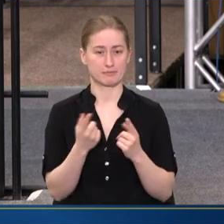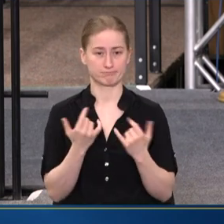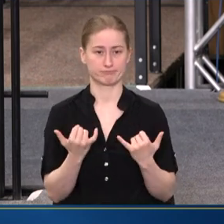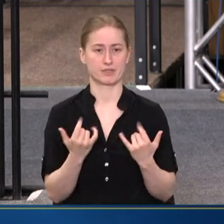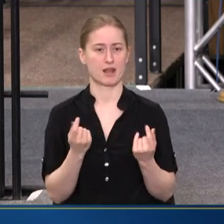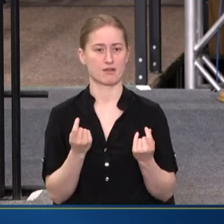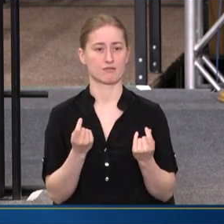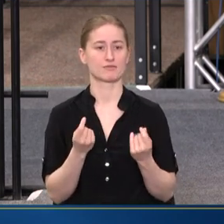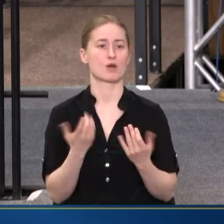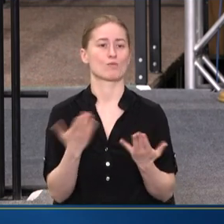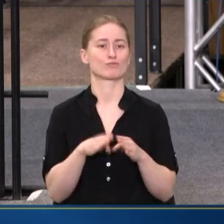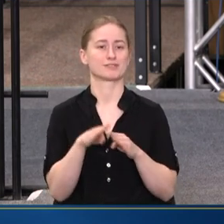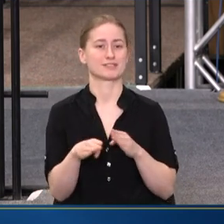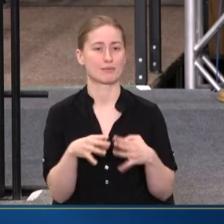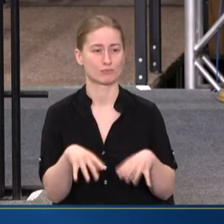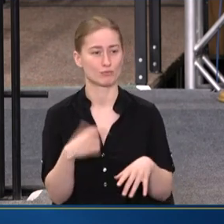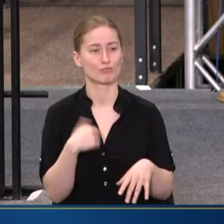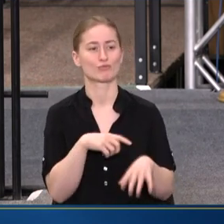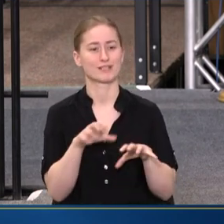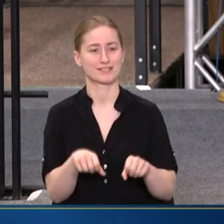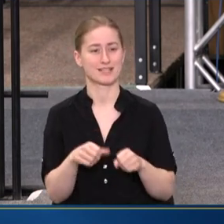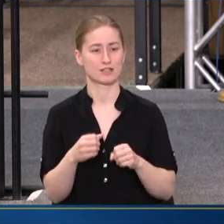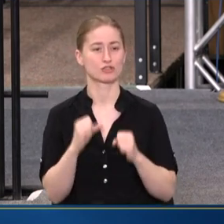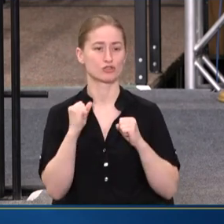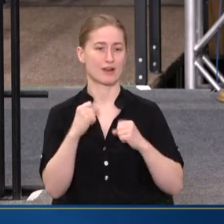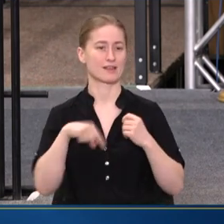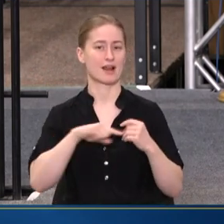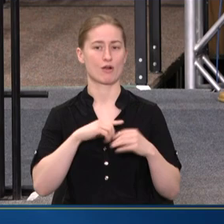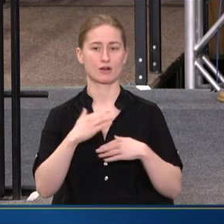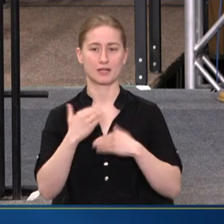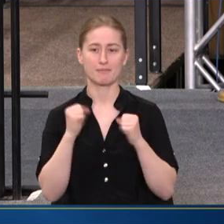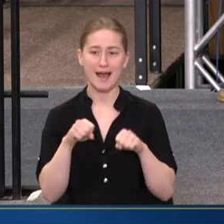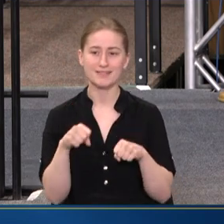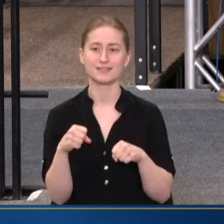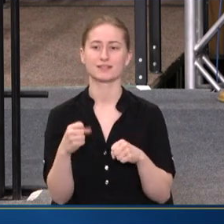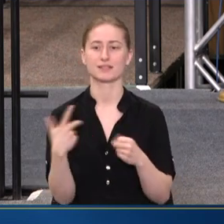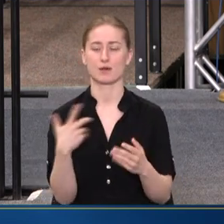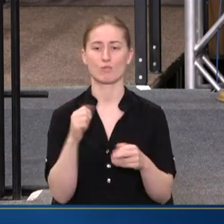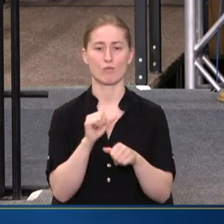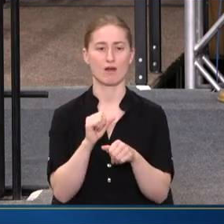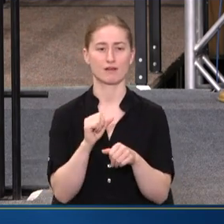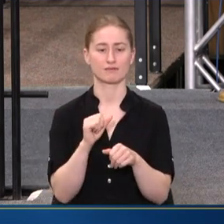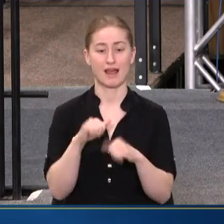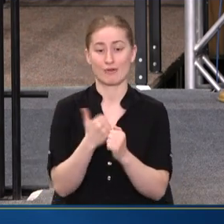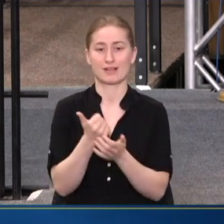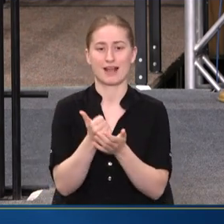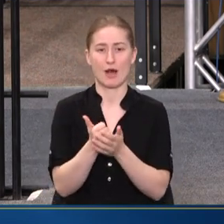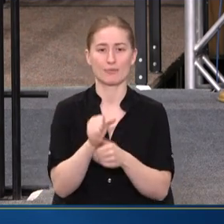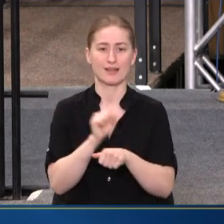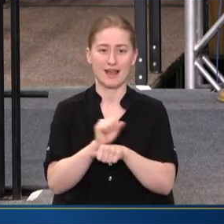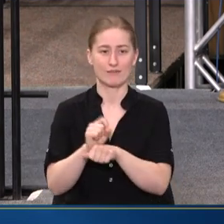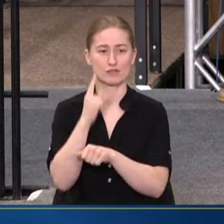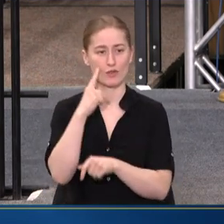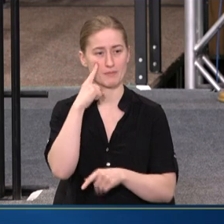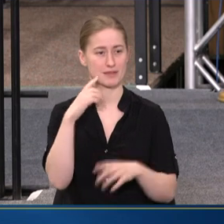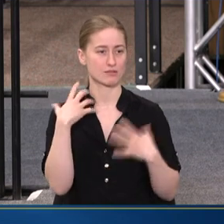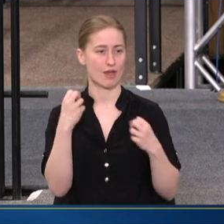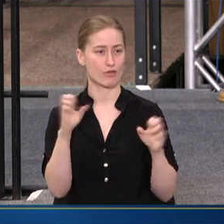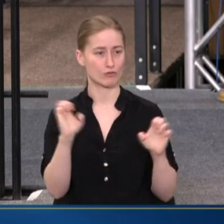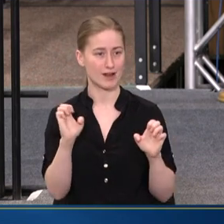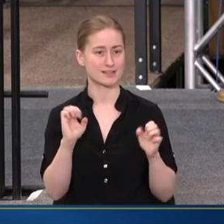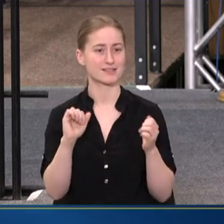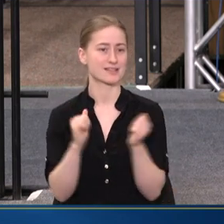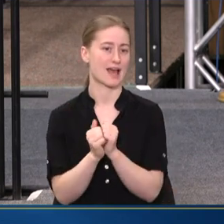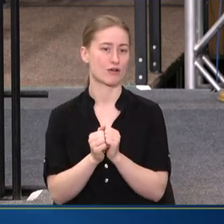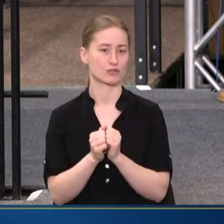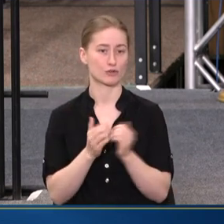TO STRENGTHEN OUR SYSTEM CAPACITY, WHAT IMPACT IT WILL HAVE ON OUR EFFORTS TO MANAGE THE MENTAL HEALTH CRISIS AND HOW TO PREPARE TO